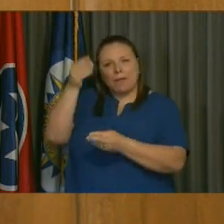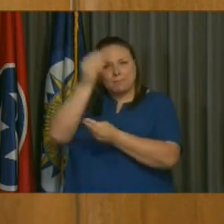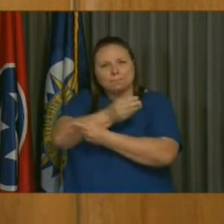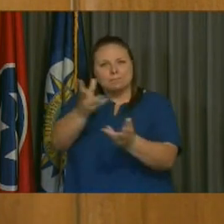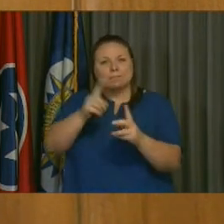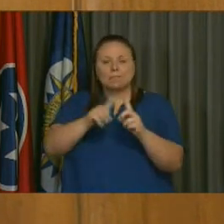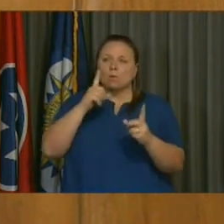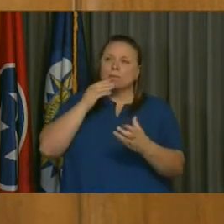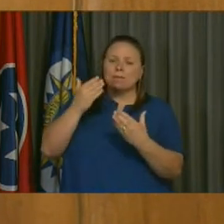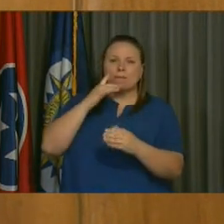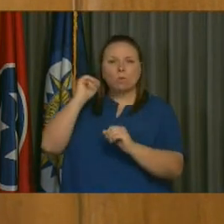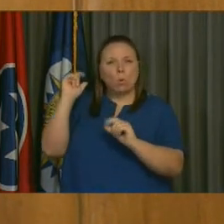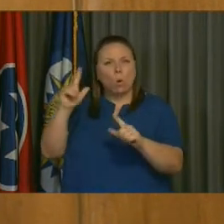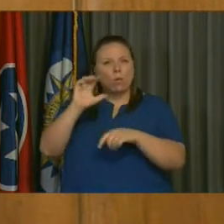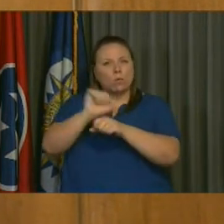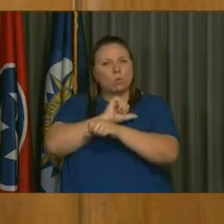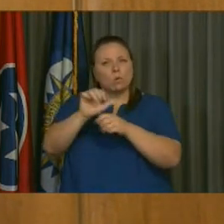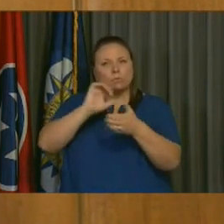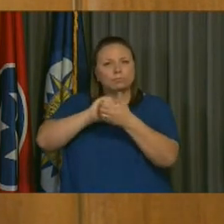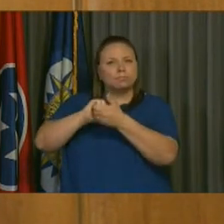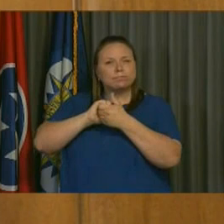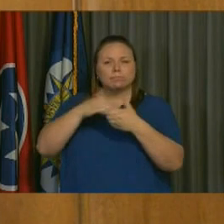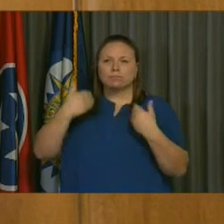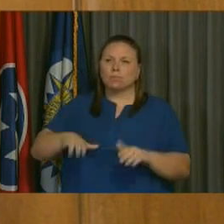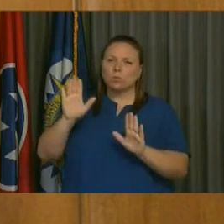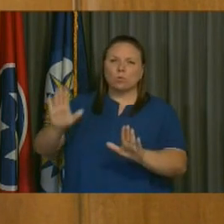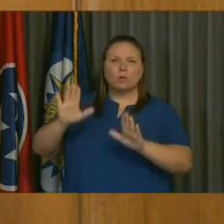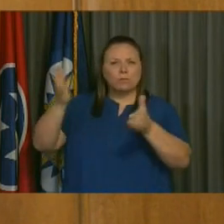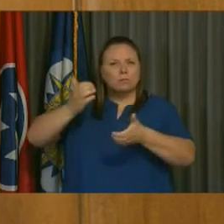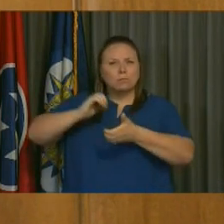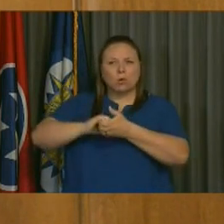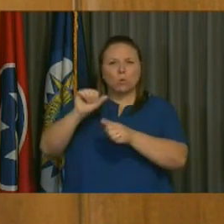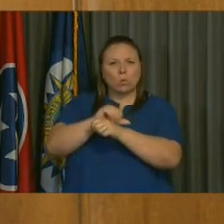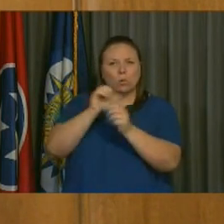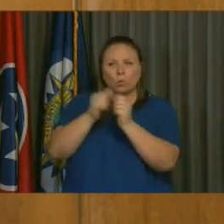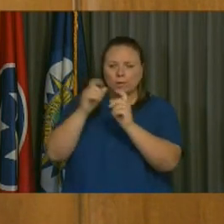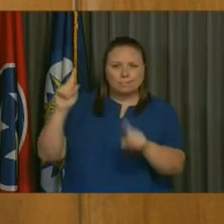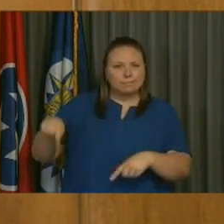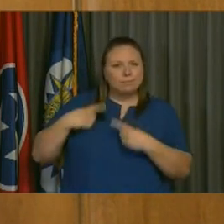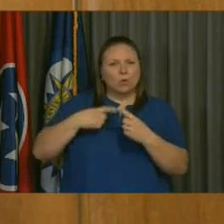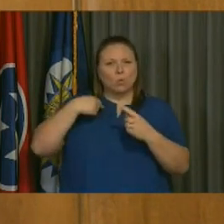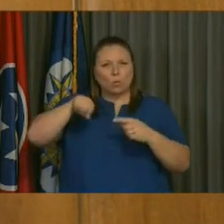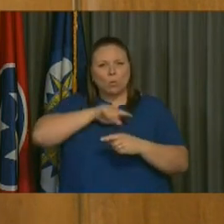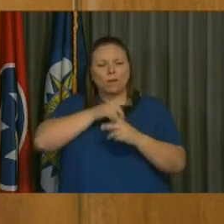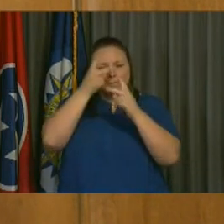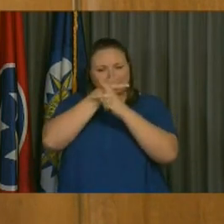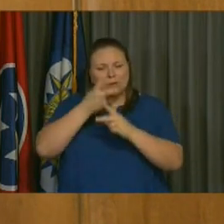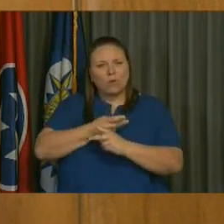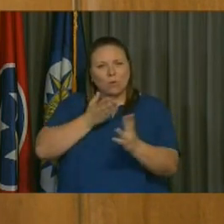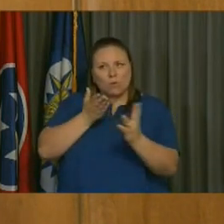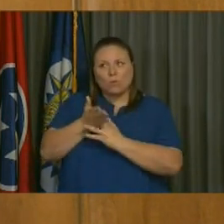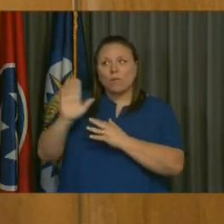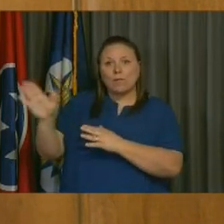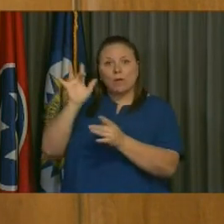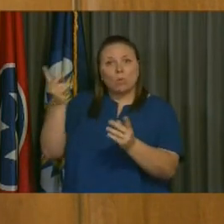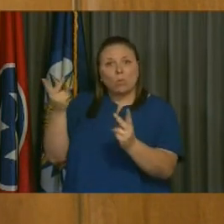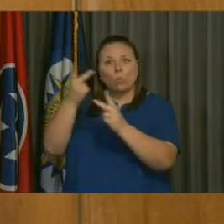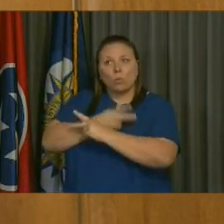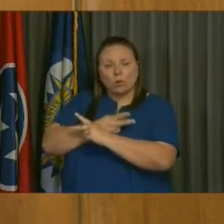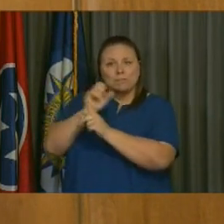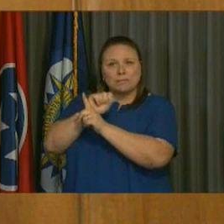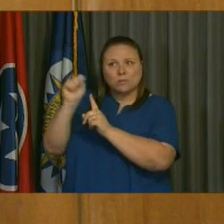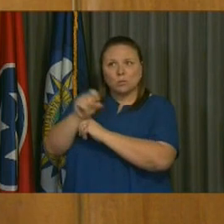grateful for their tremendous collaboration. They've been marvelous partners to work with these last few weeks as we think through their worst-case scenario.